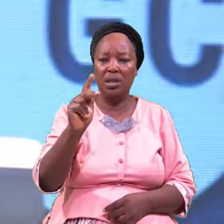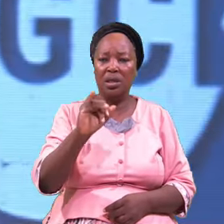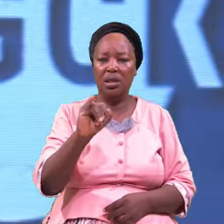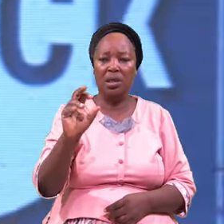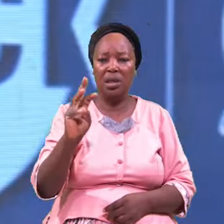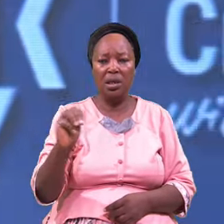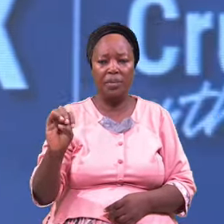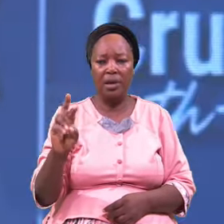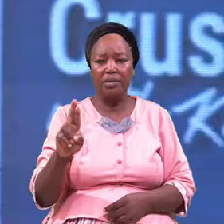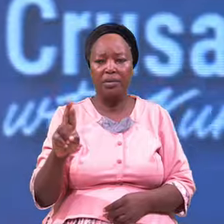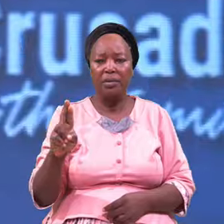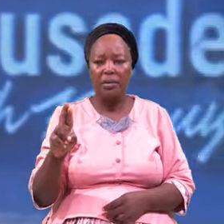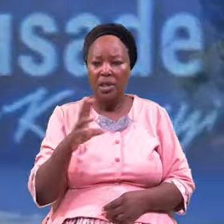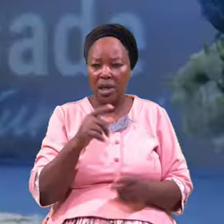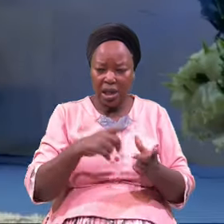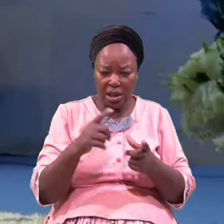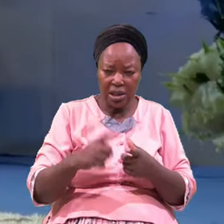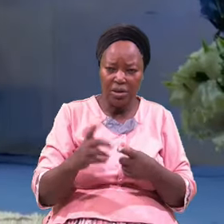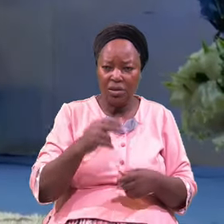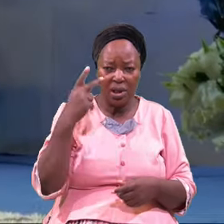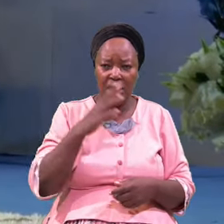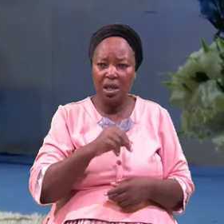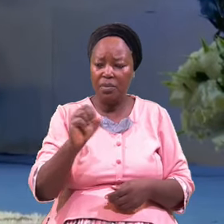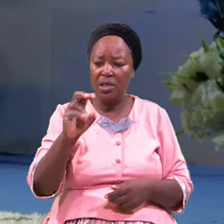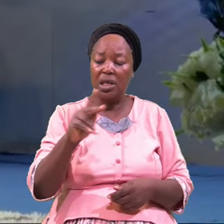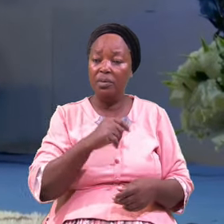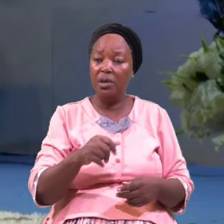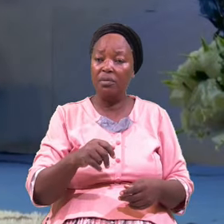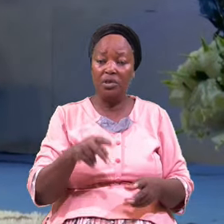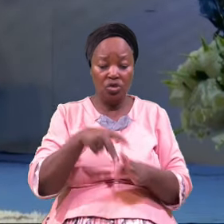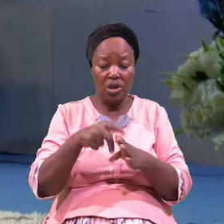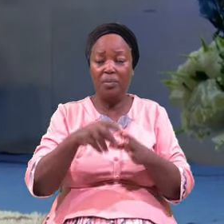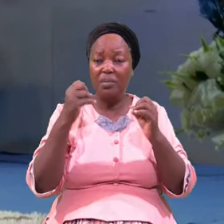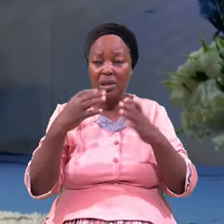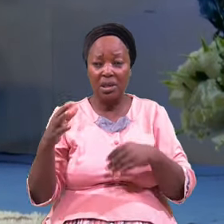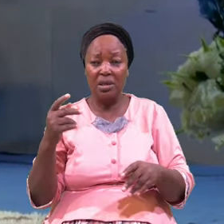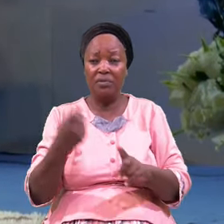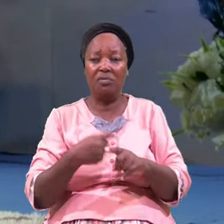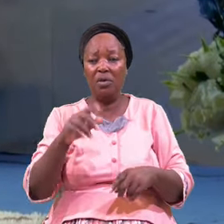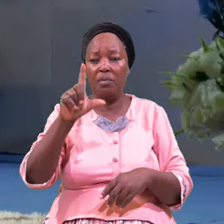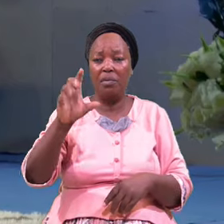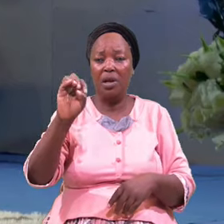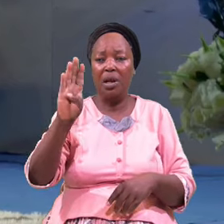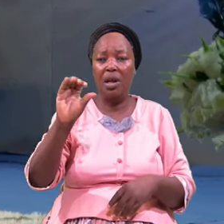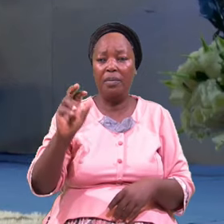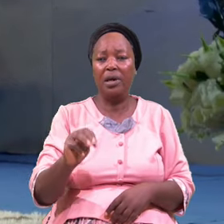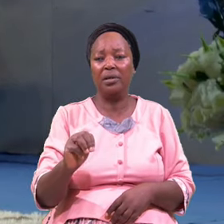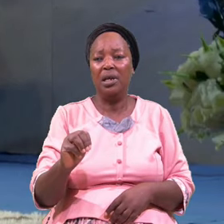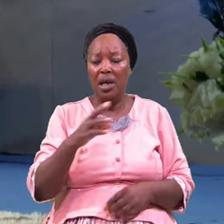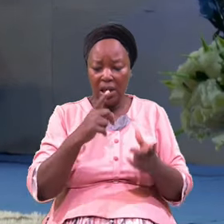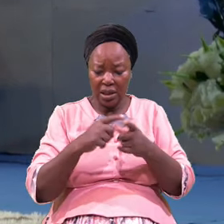He Schemed The Lord With Laban And Laban In Turn